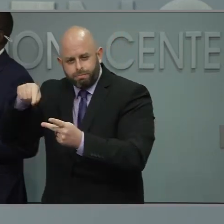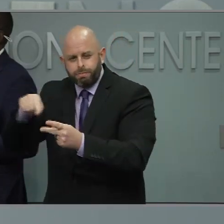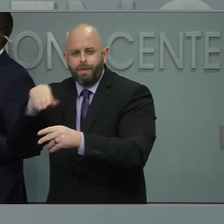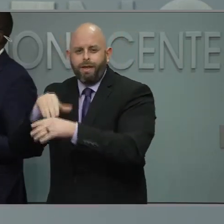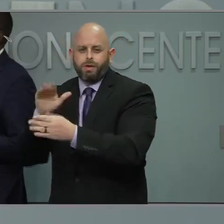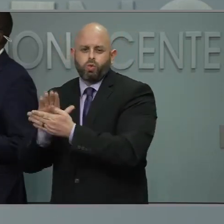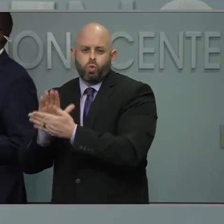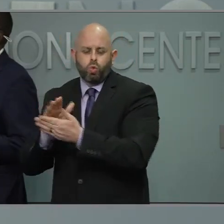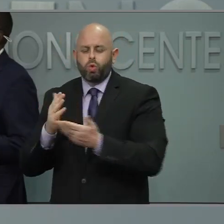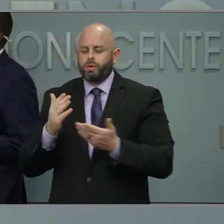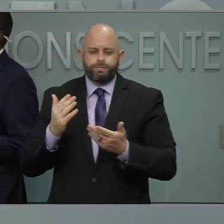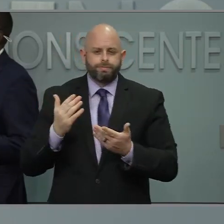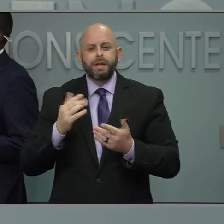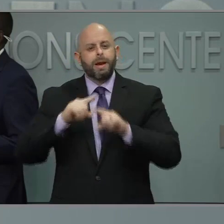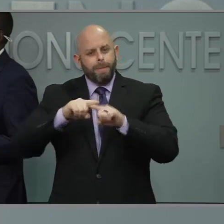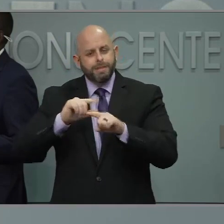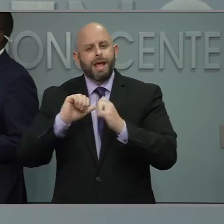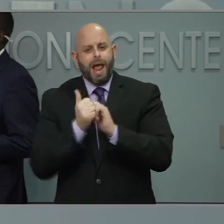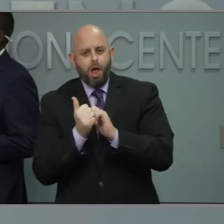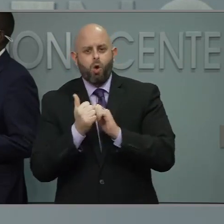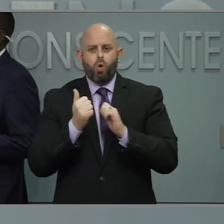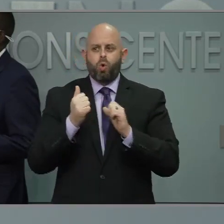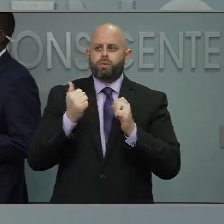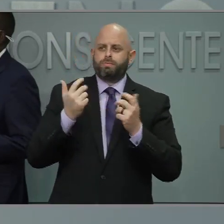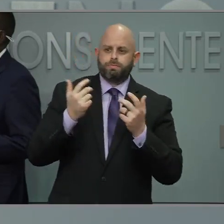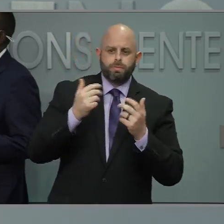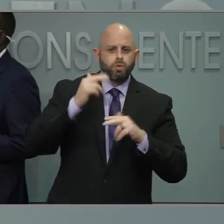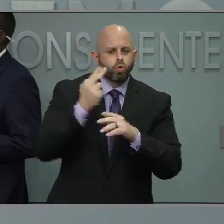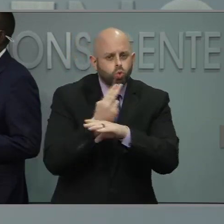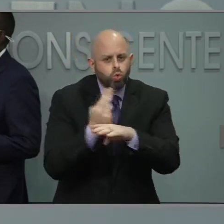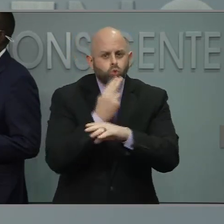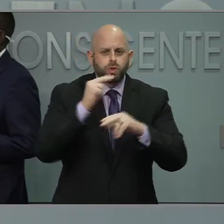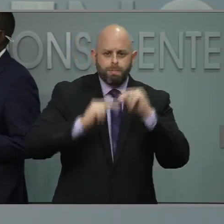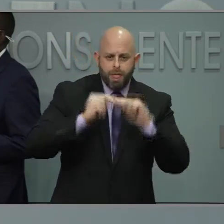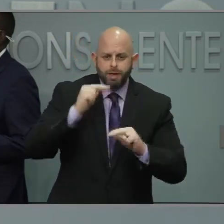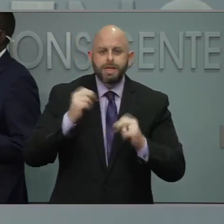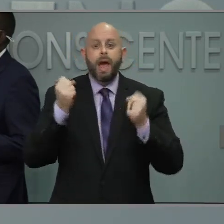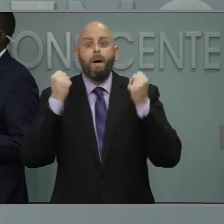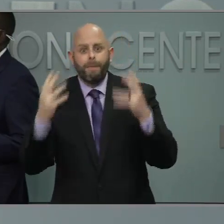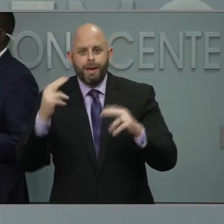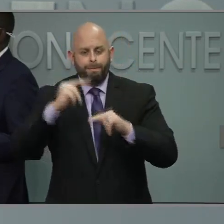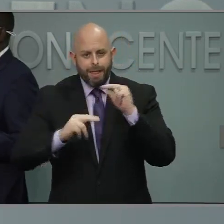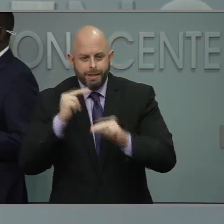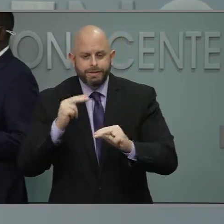and how they use their physical buildings and how many students are in a classroom. Thank you.